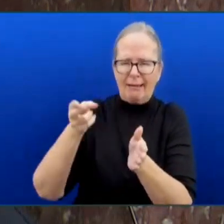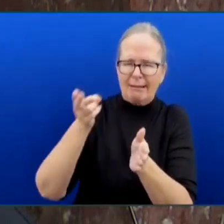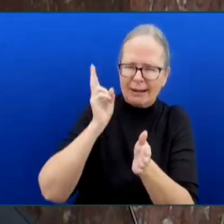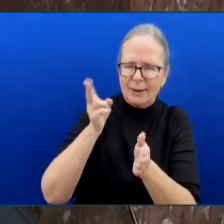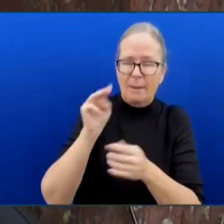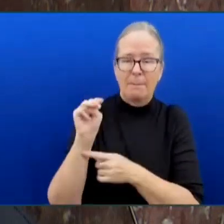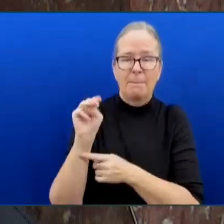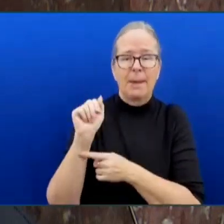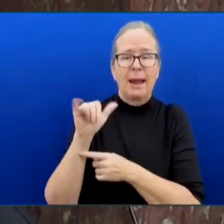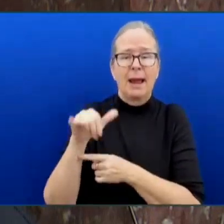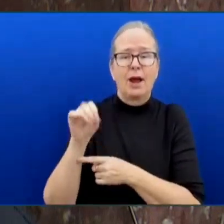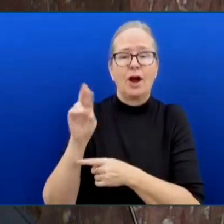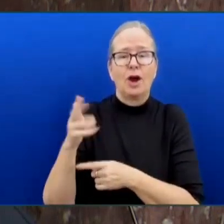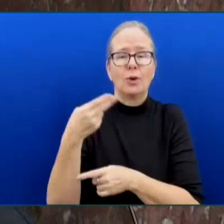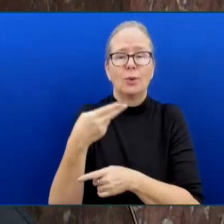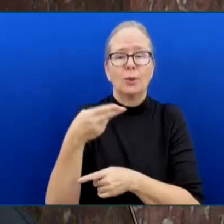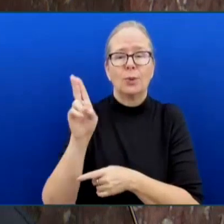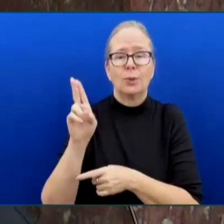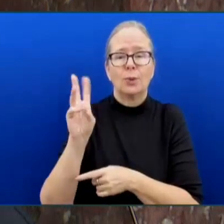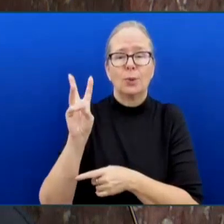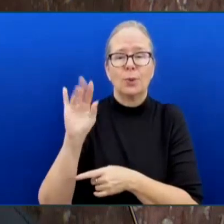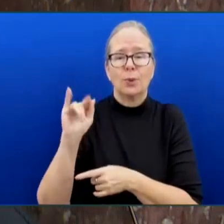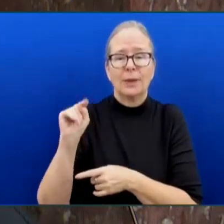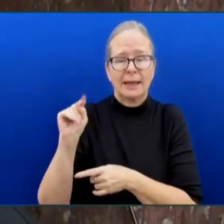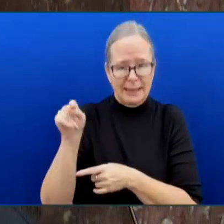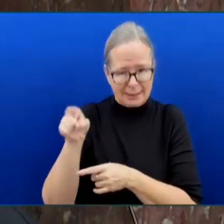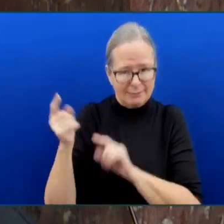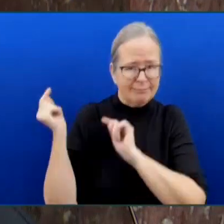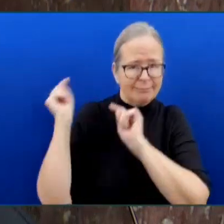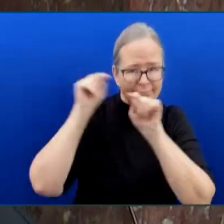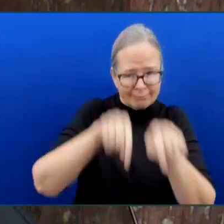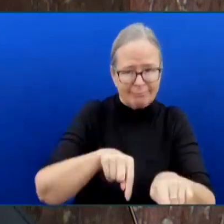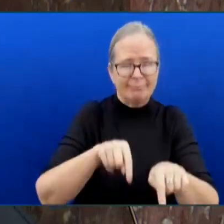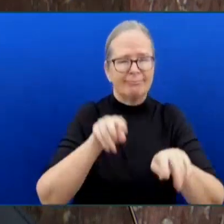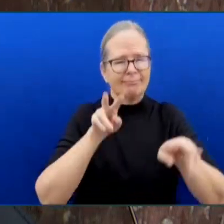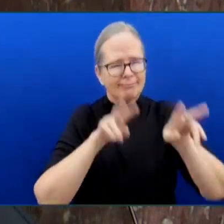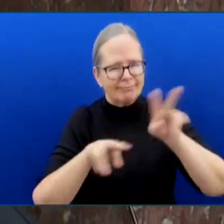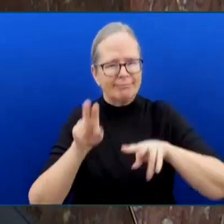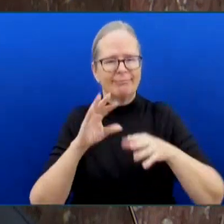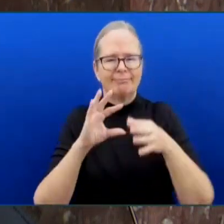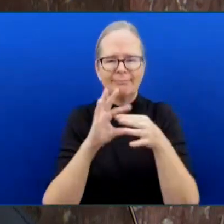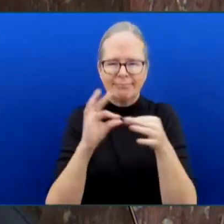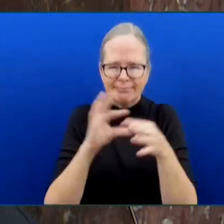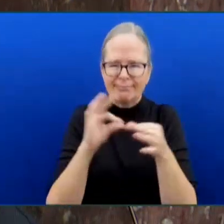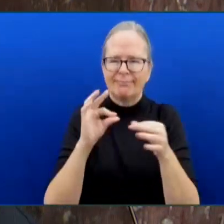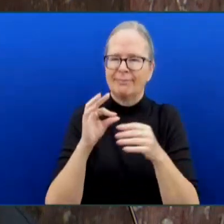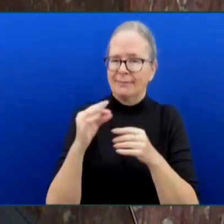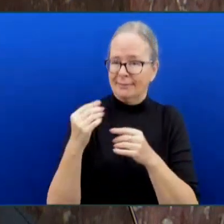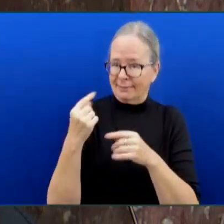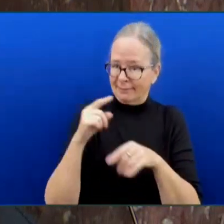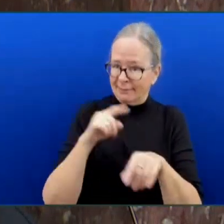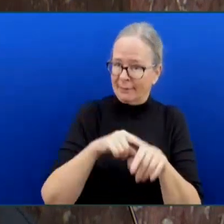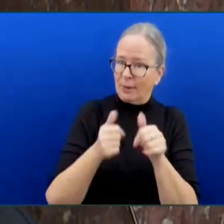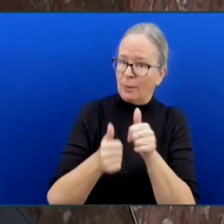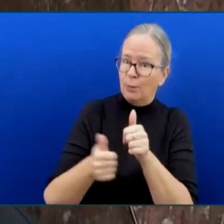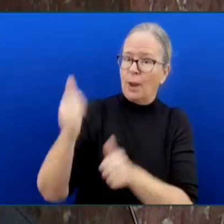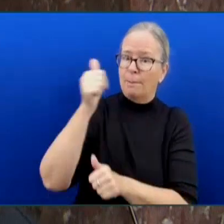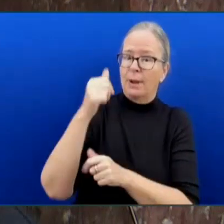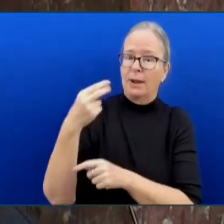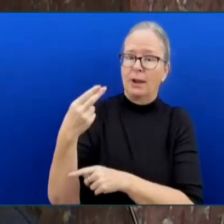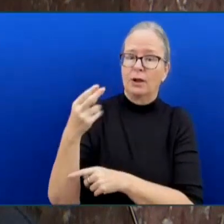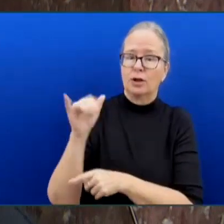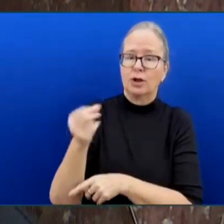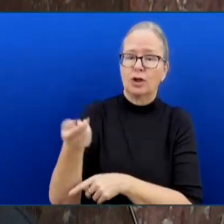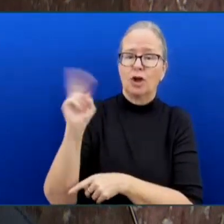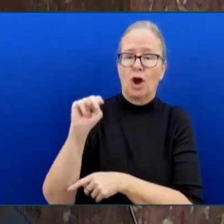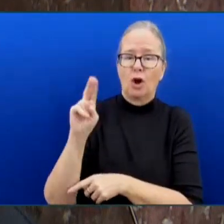dinner. The last time I was on the SS Moyet, I was with Premier John Horgan. And we basically had to pry him off